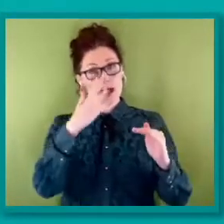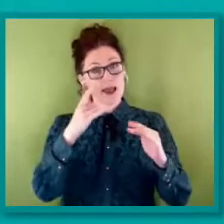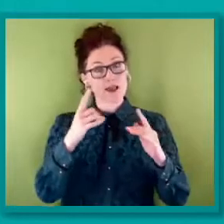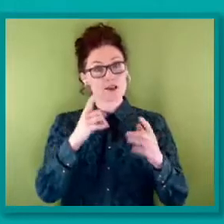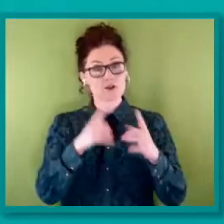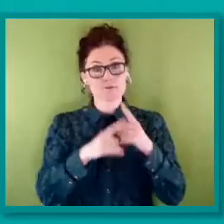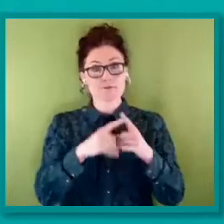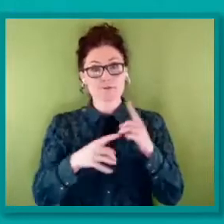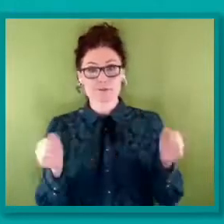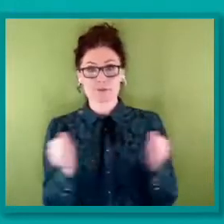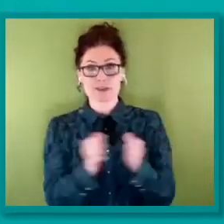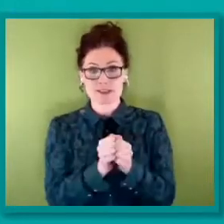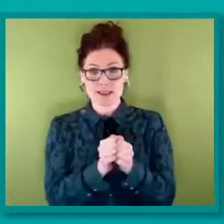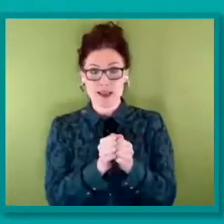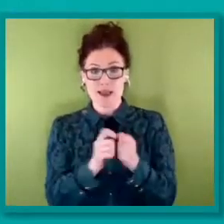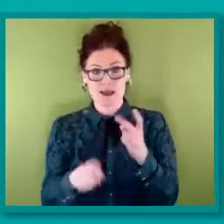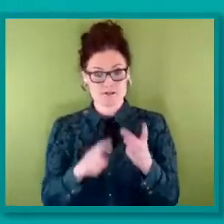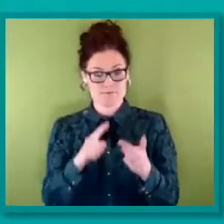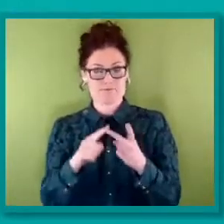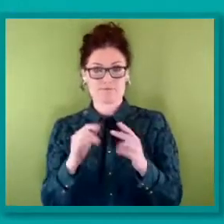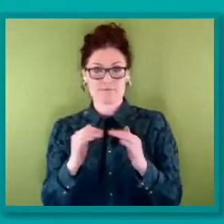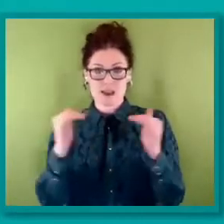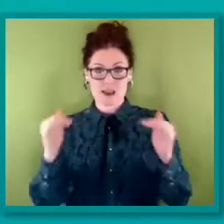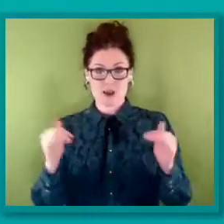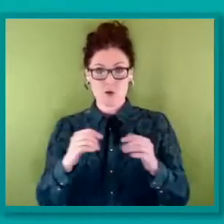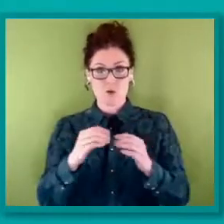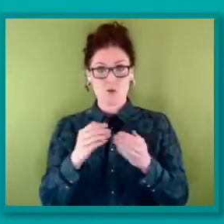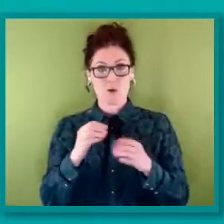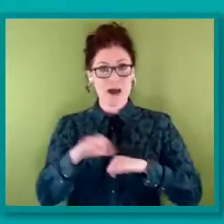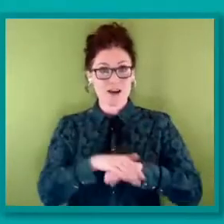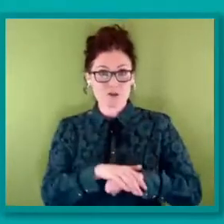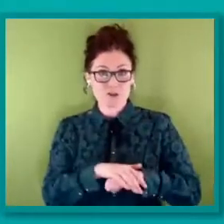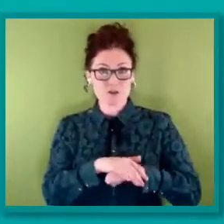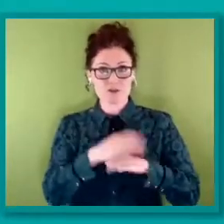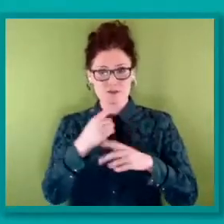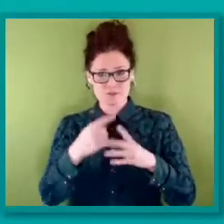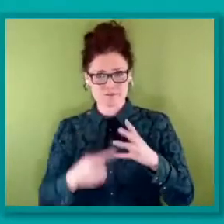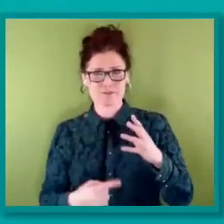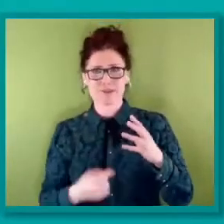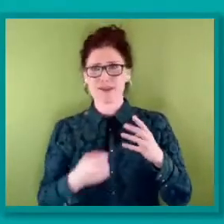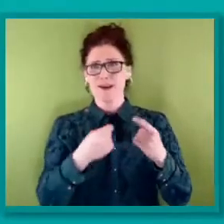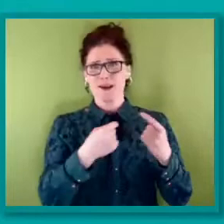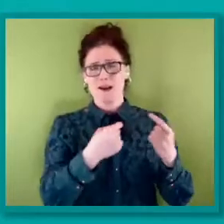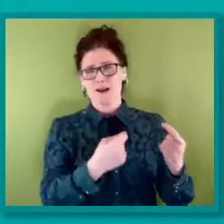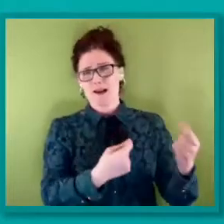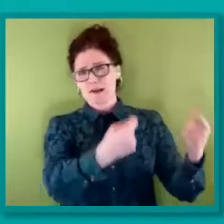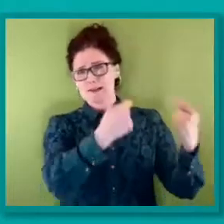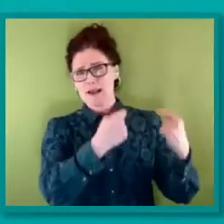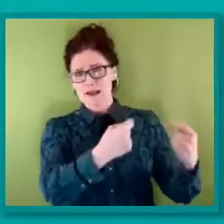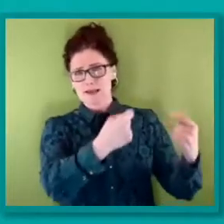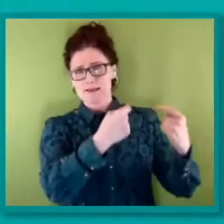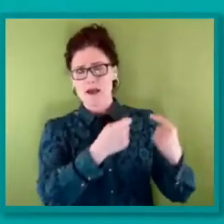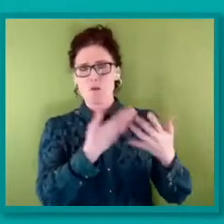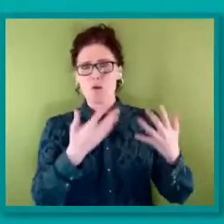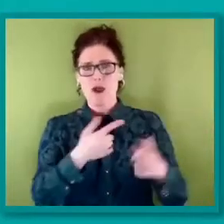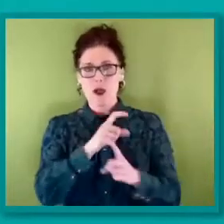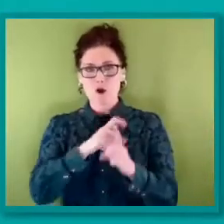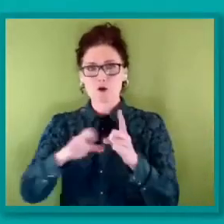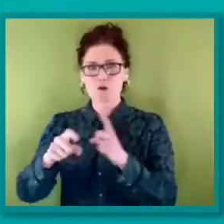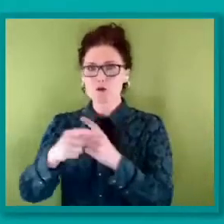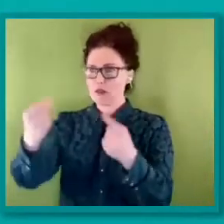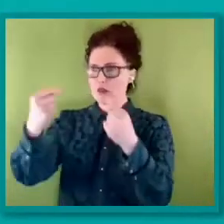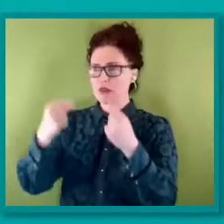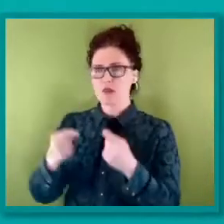you know, in the fight for equal marriage, we were flooded with toxic attacks on our community, in the media, in the mouths of political leaders and public